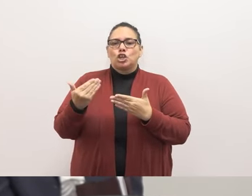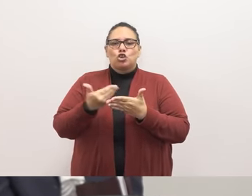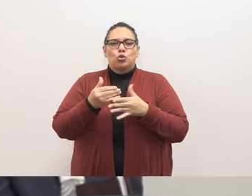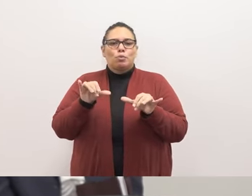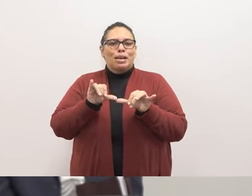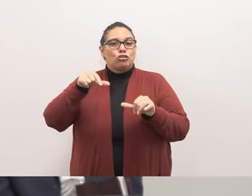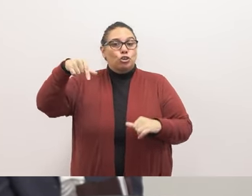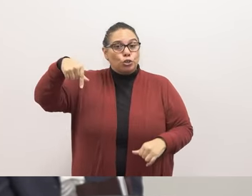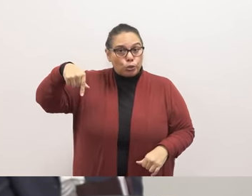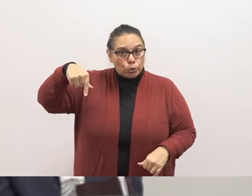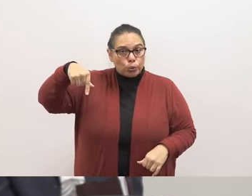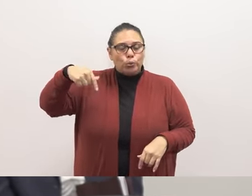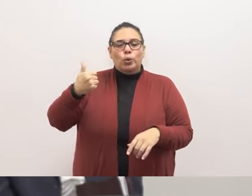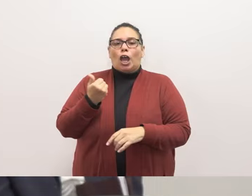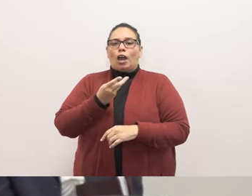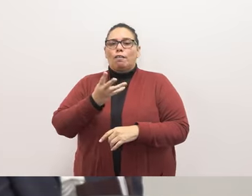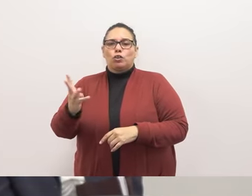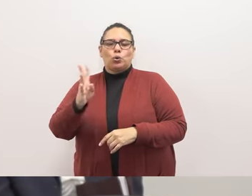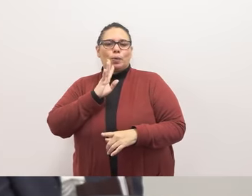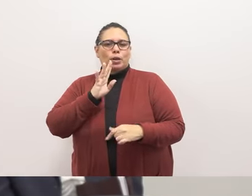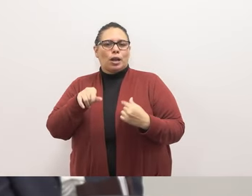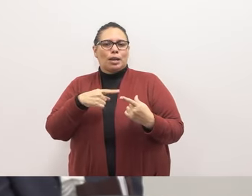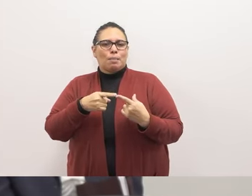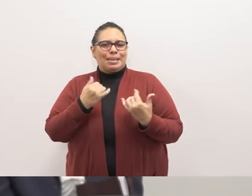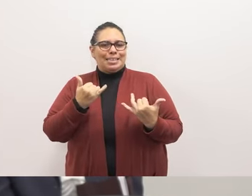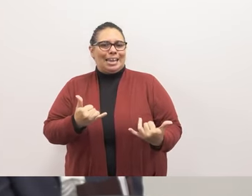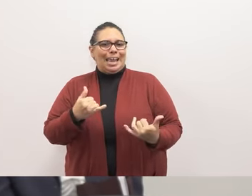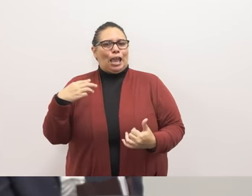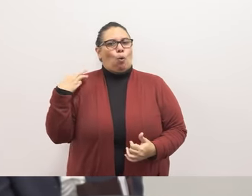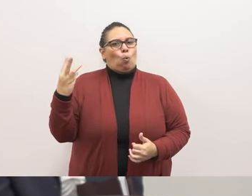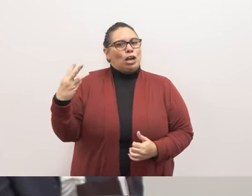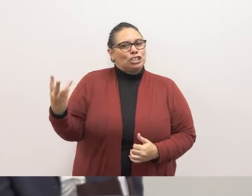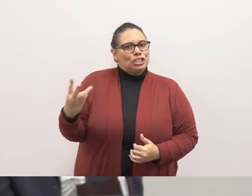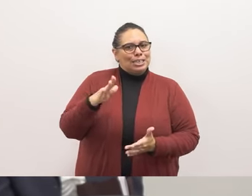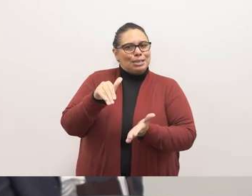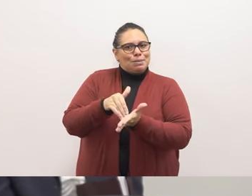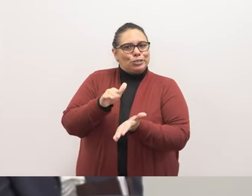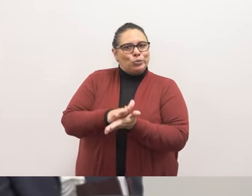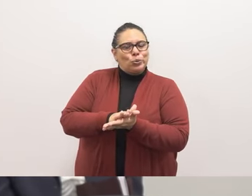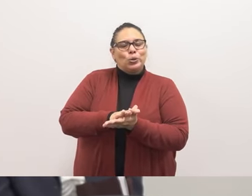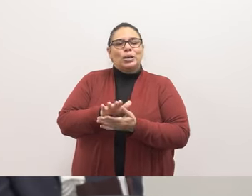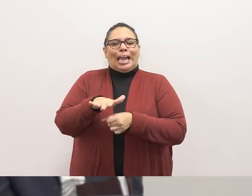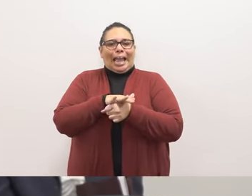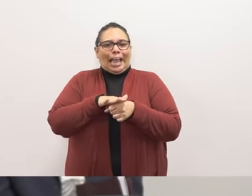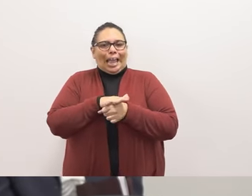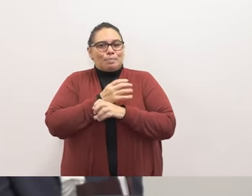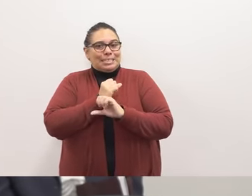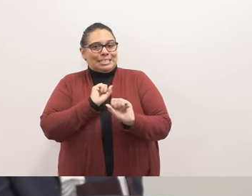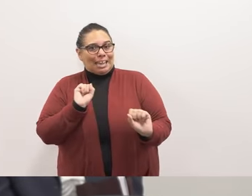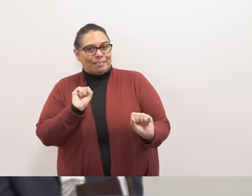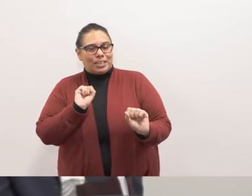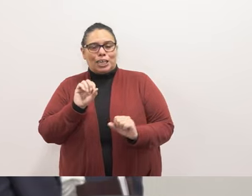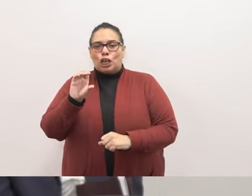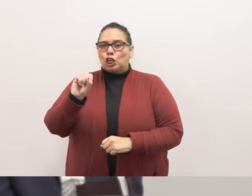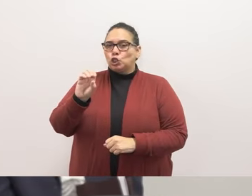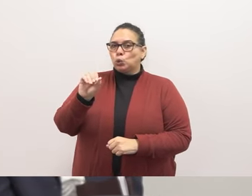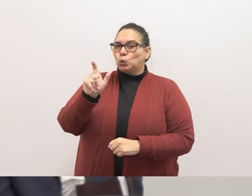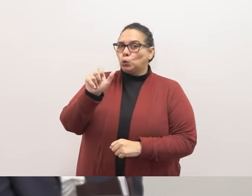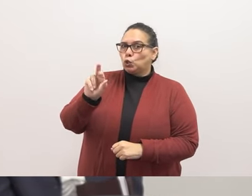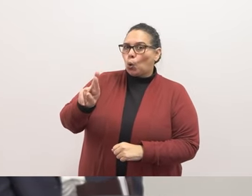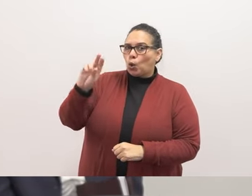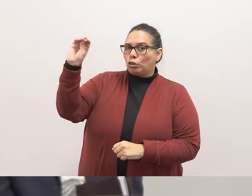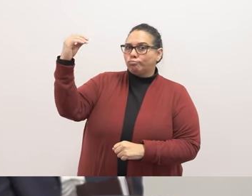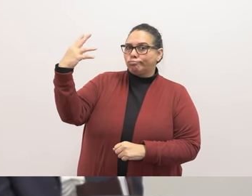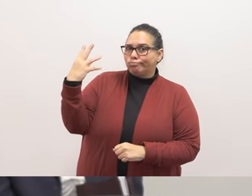including a few projects that were referenced today over at washington some campus safety efforts solar efforts that are going to